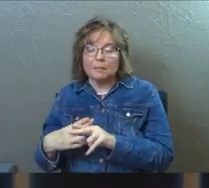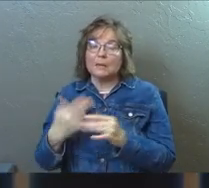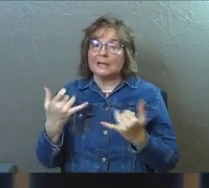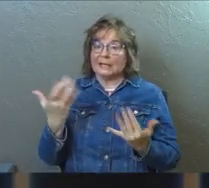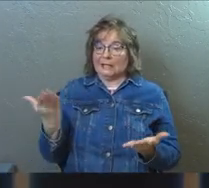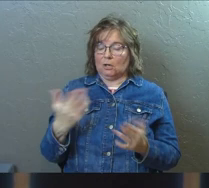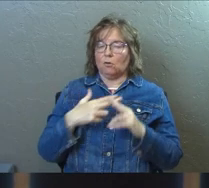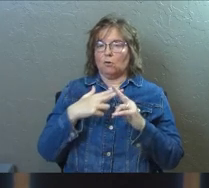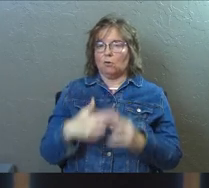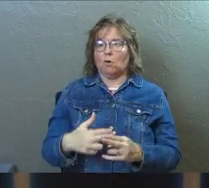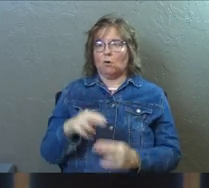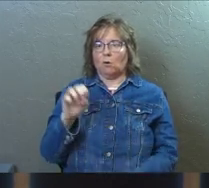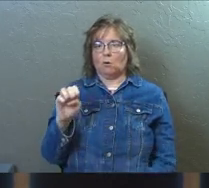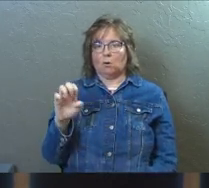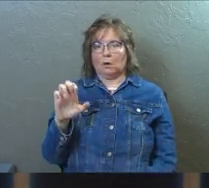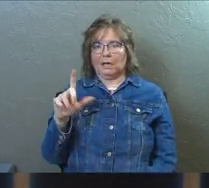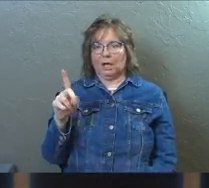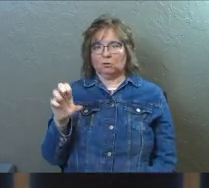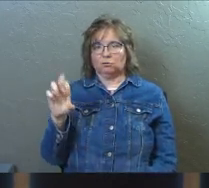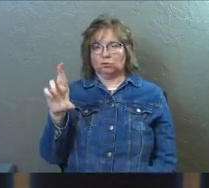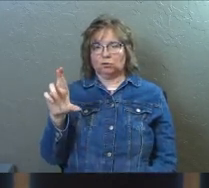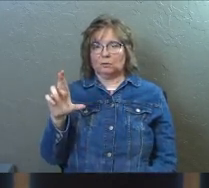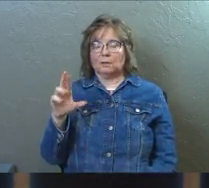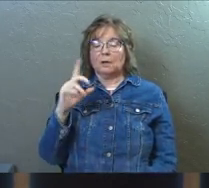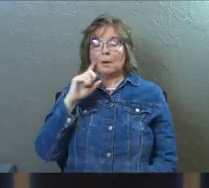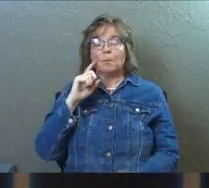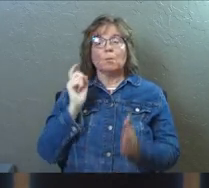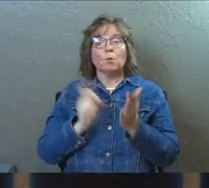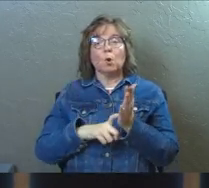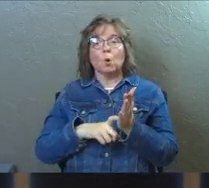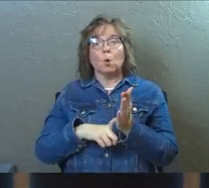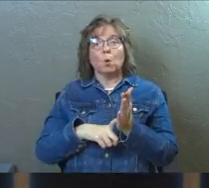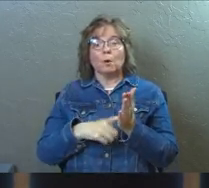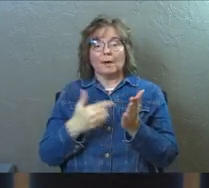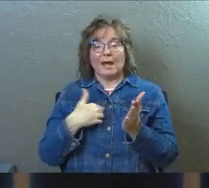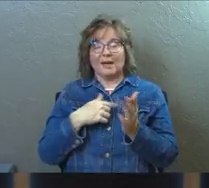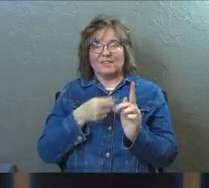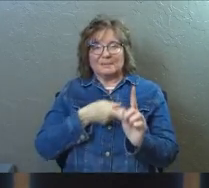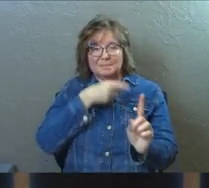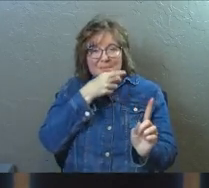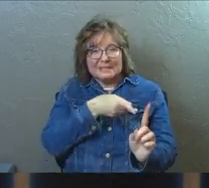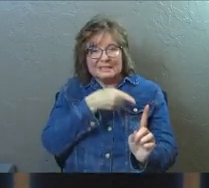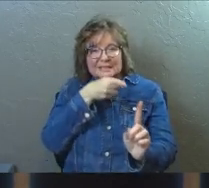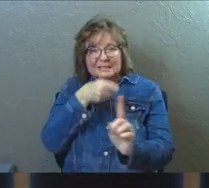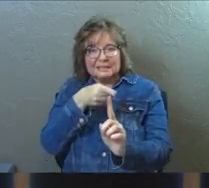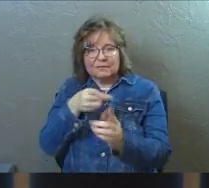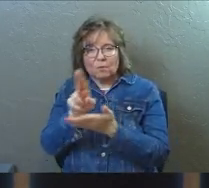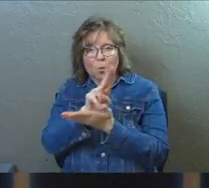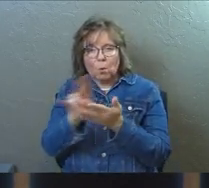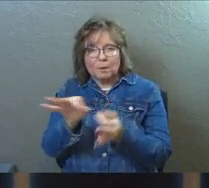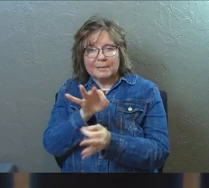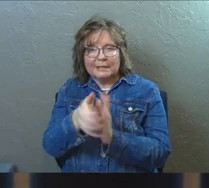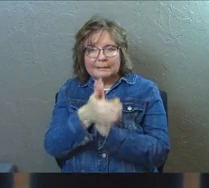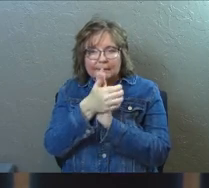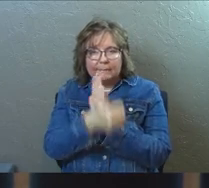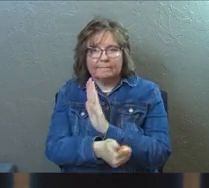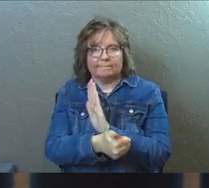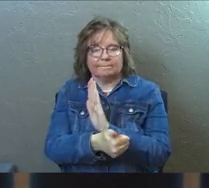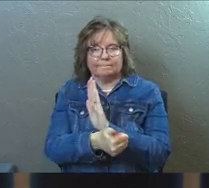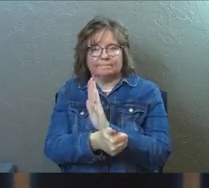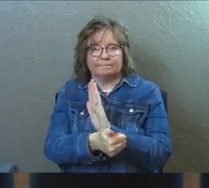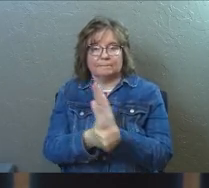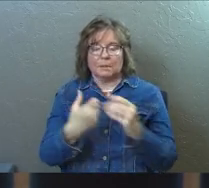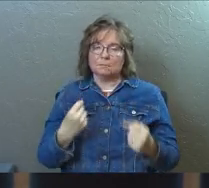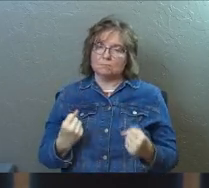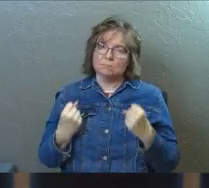notice they've got specific Holy Spirit gifting, they are powerful teachers and